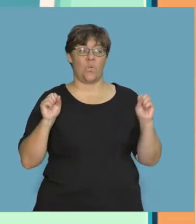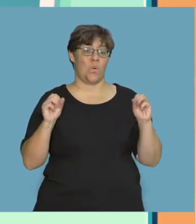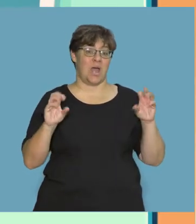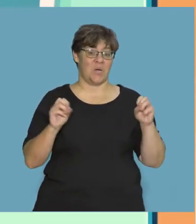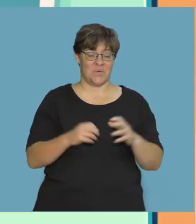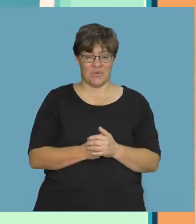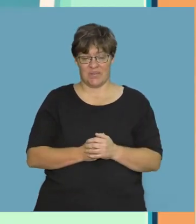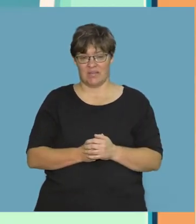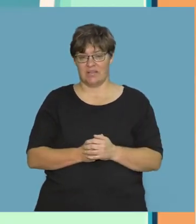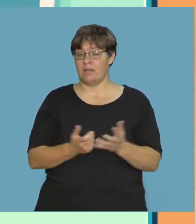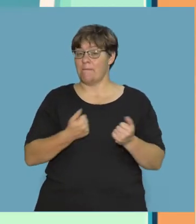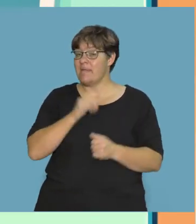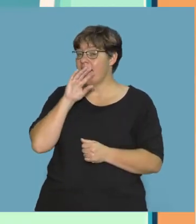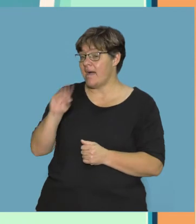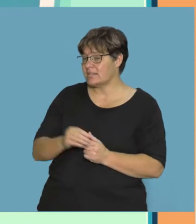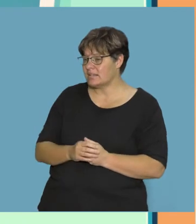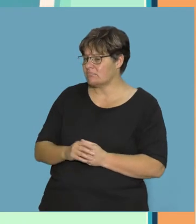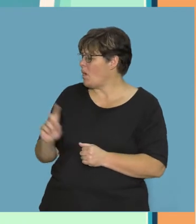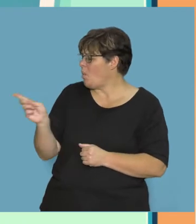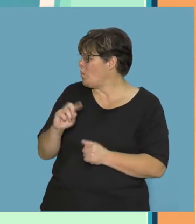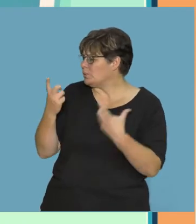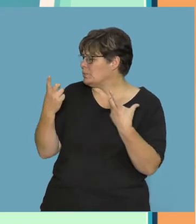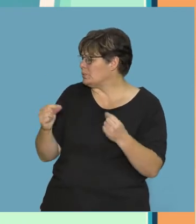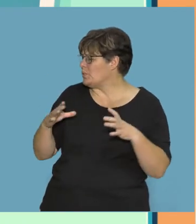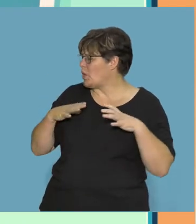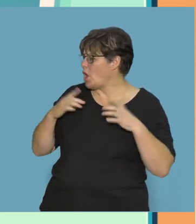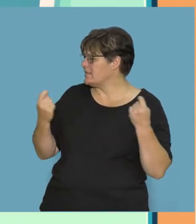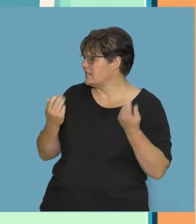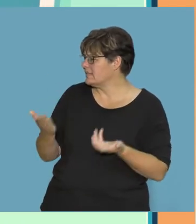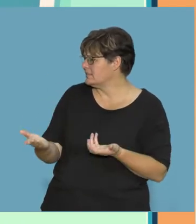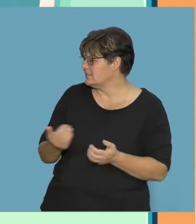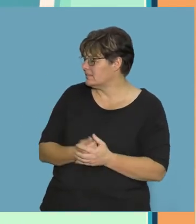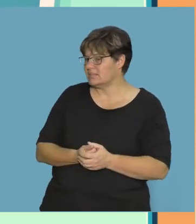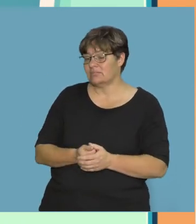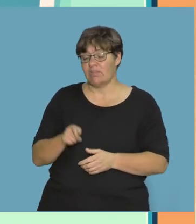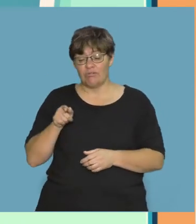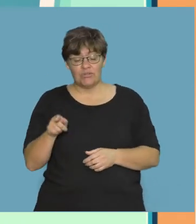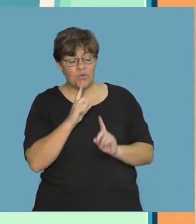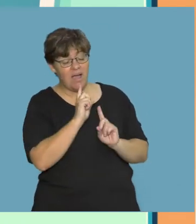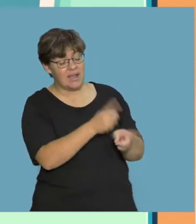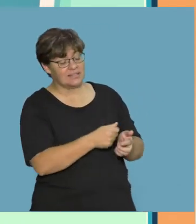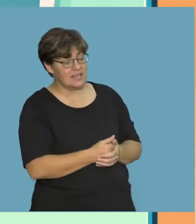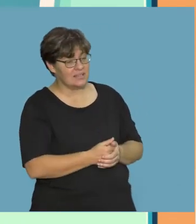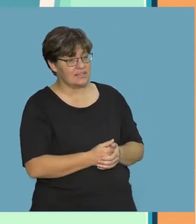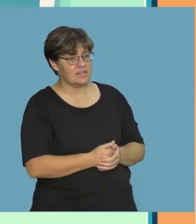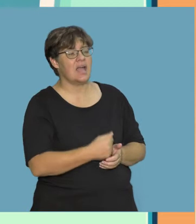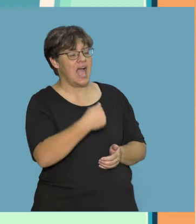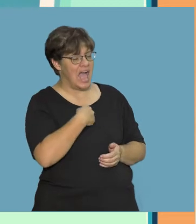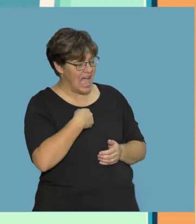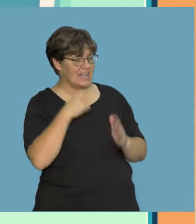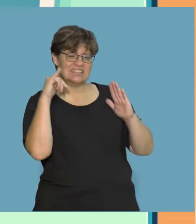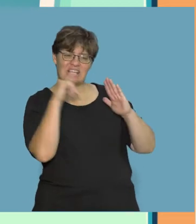Wow I ask What did you do in the holidays? And you answer